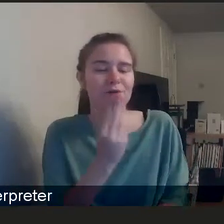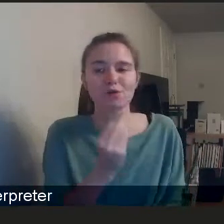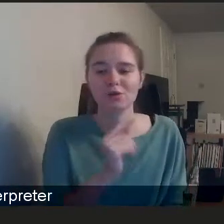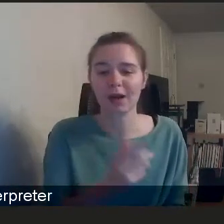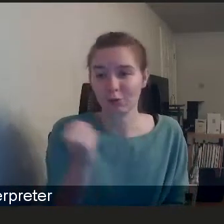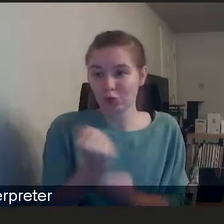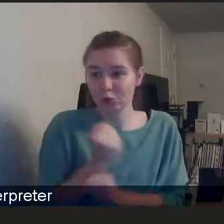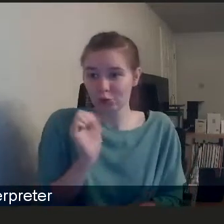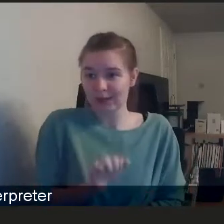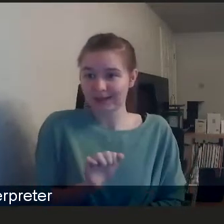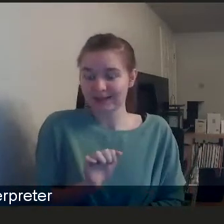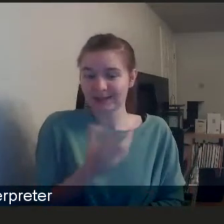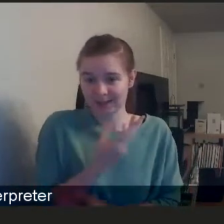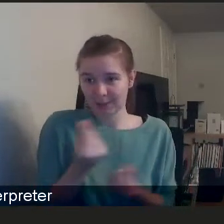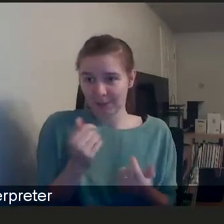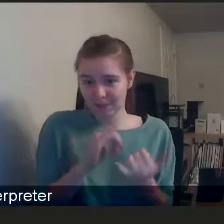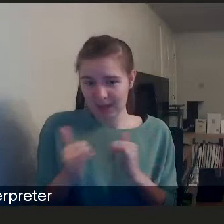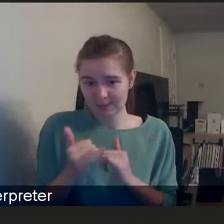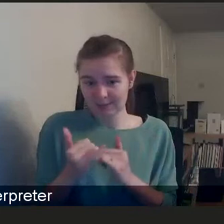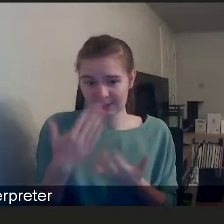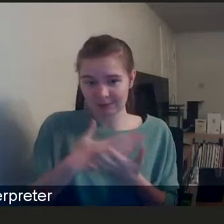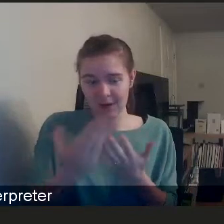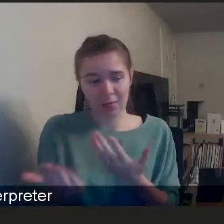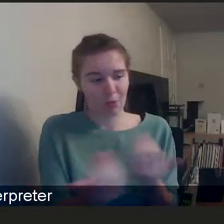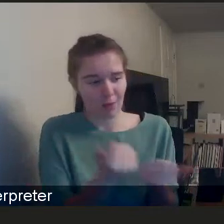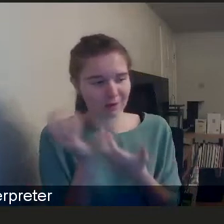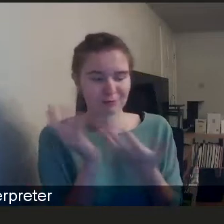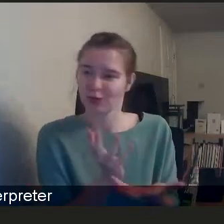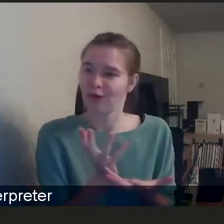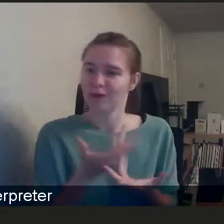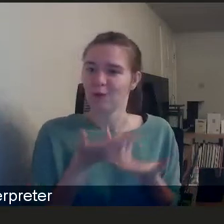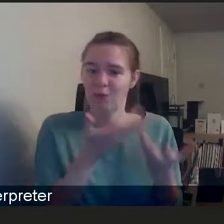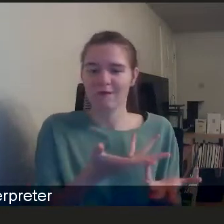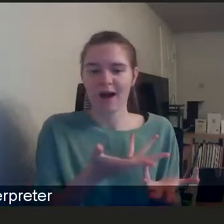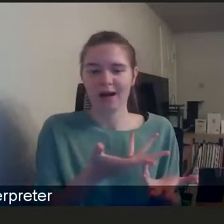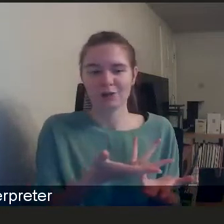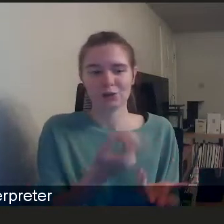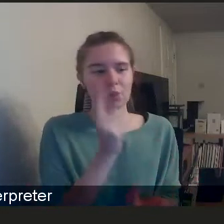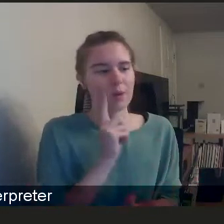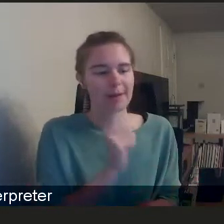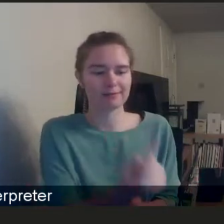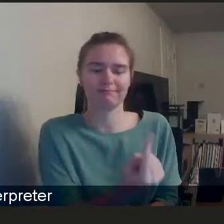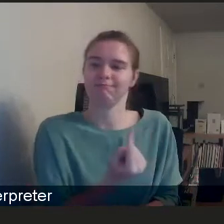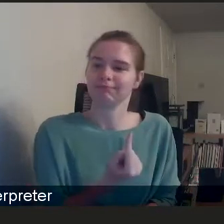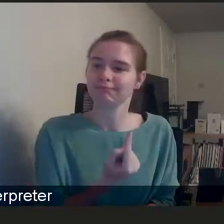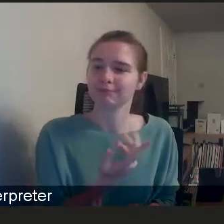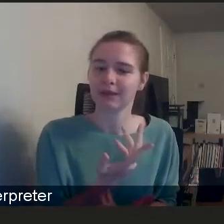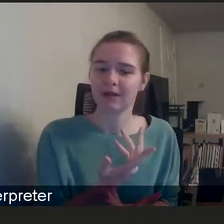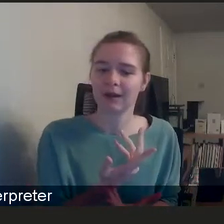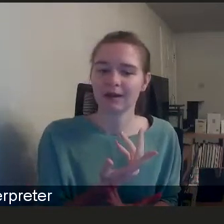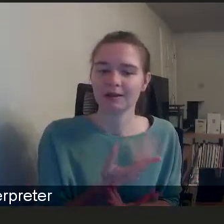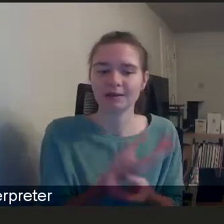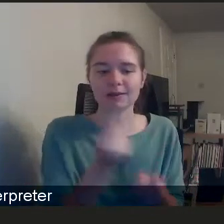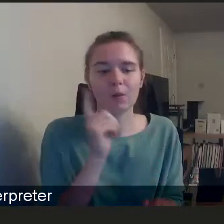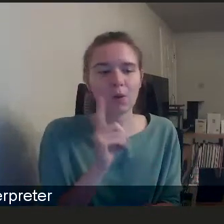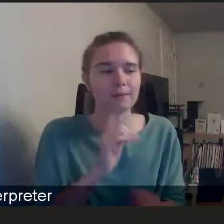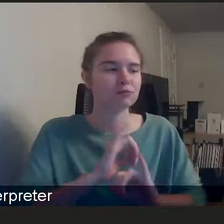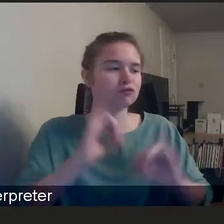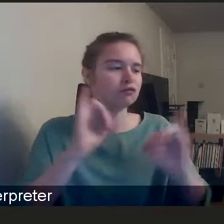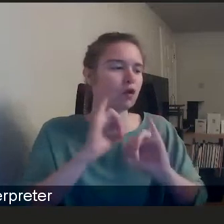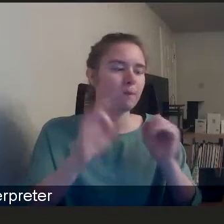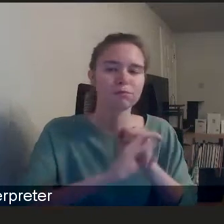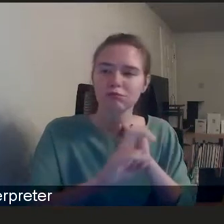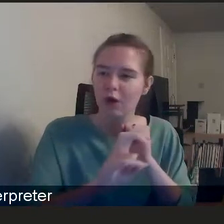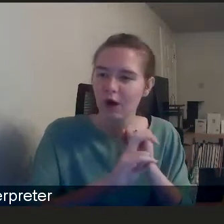do that. We do some of that because that is part of the welcoming service that we provide for women who've come to this country. Some of them have had really traumatic journeys,